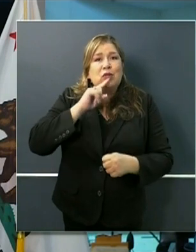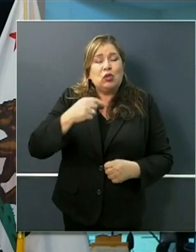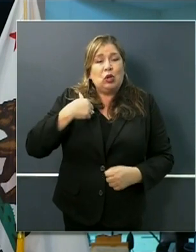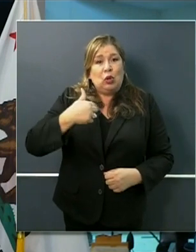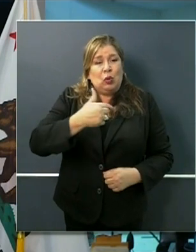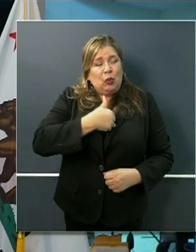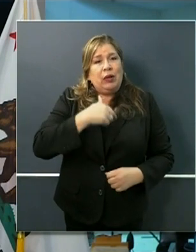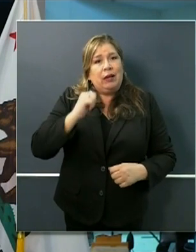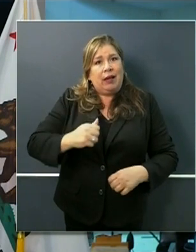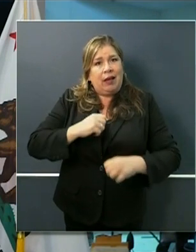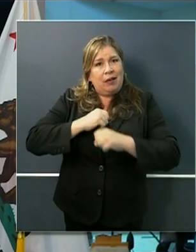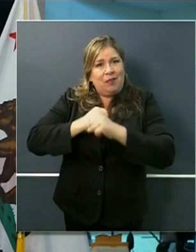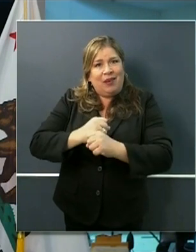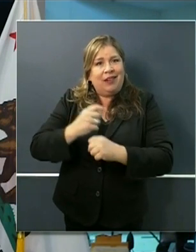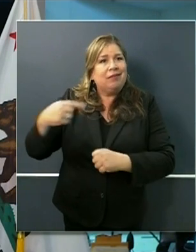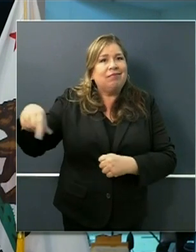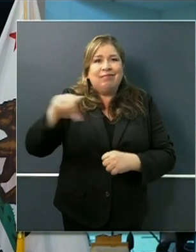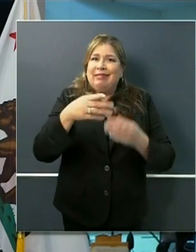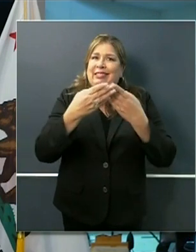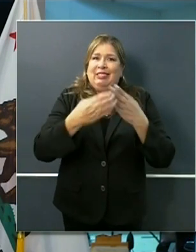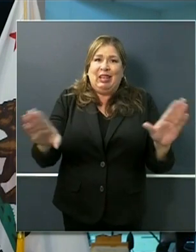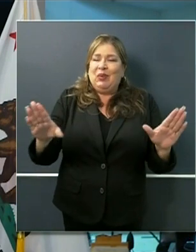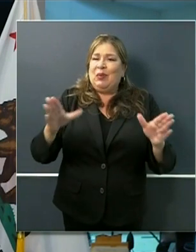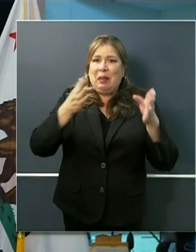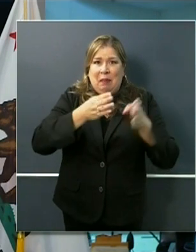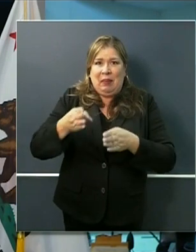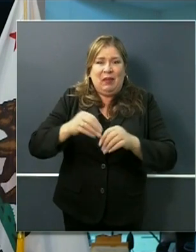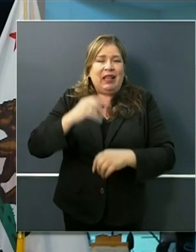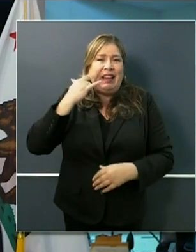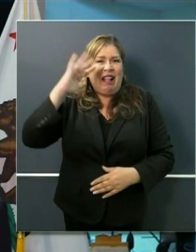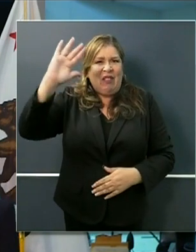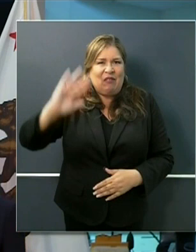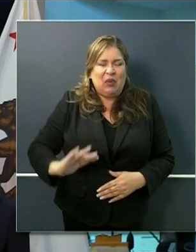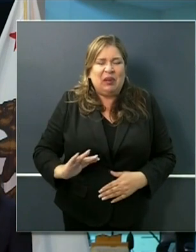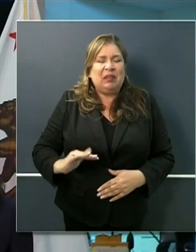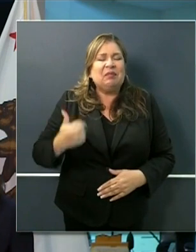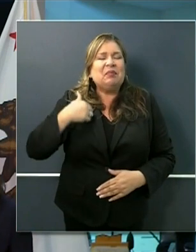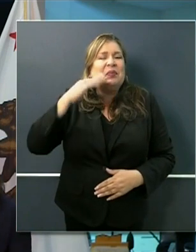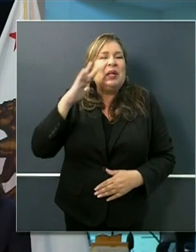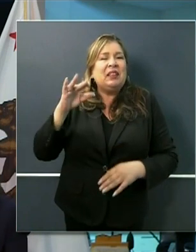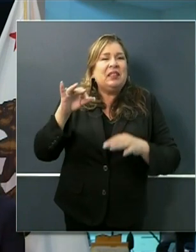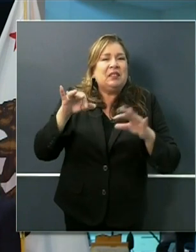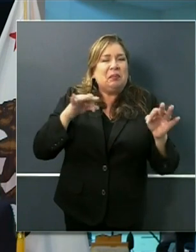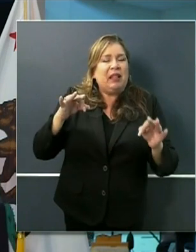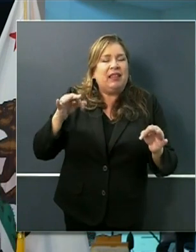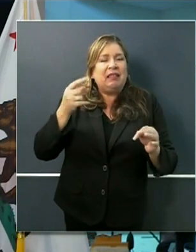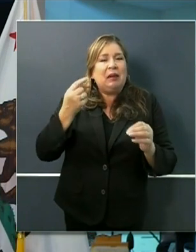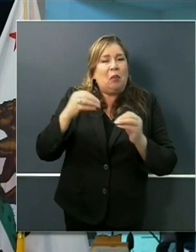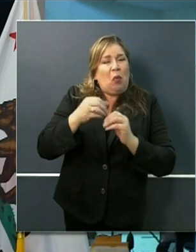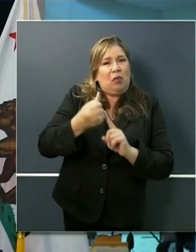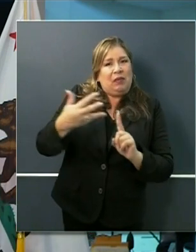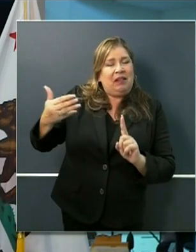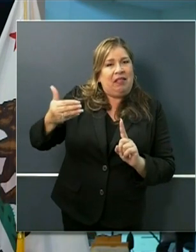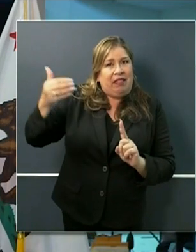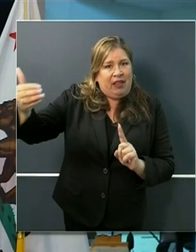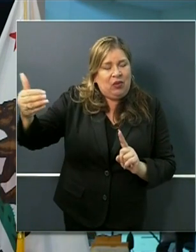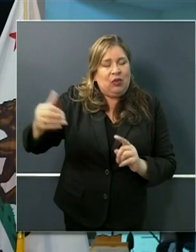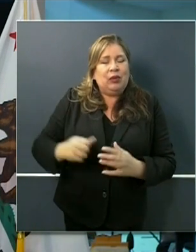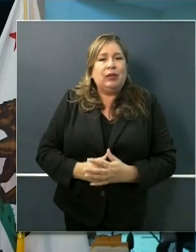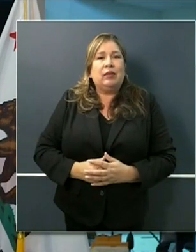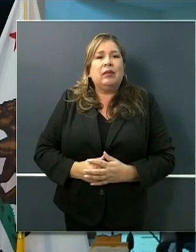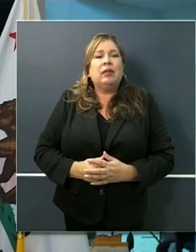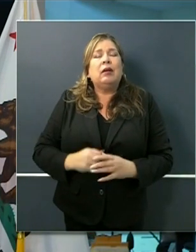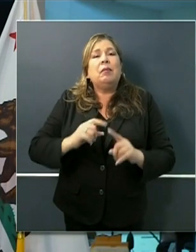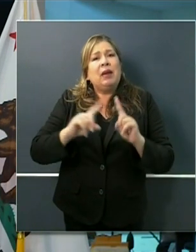of the general public in California I'll go more into details on that before in just a bit but as the governor spoke to